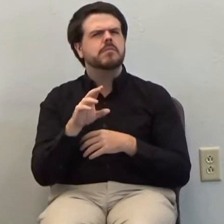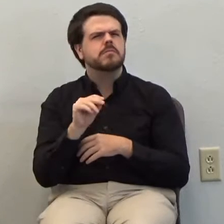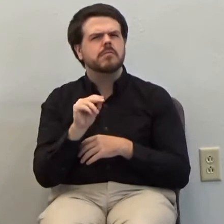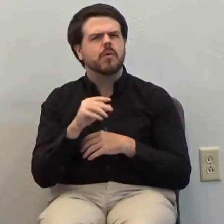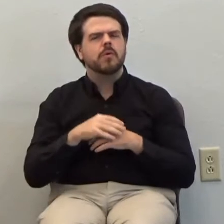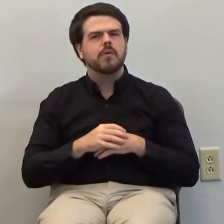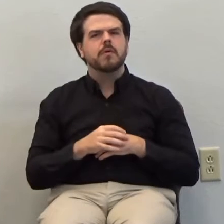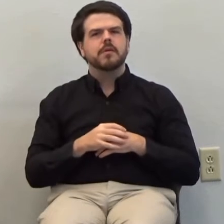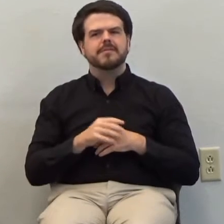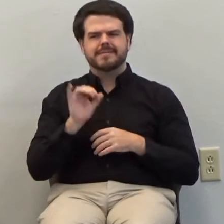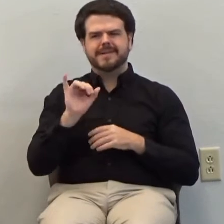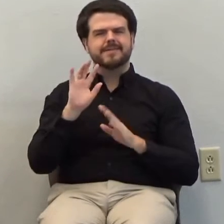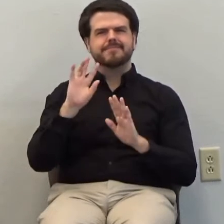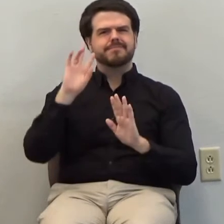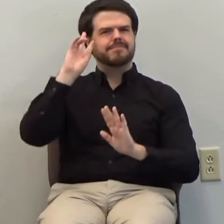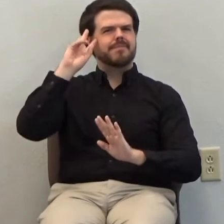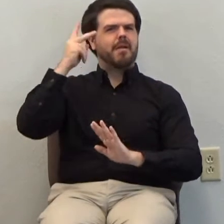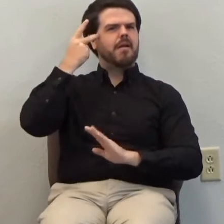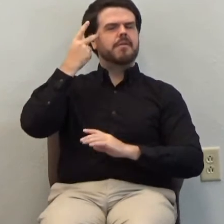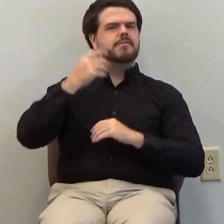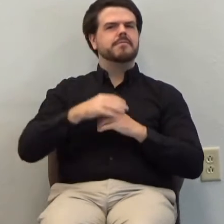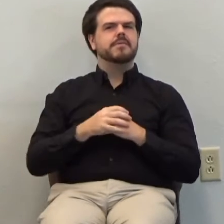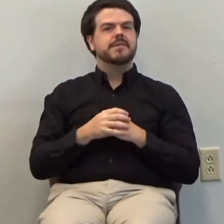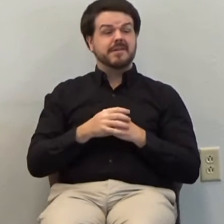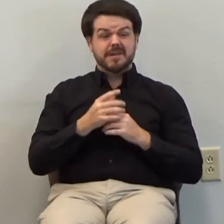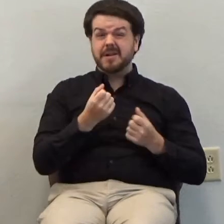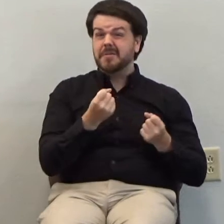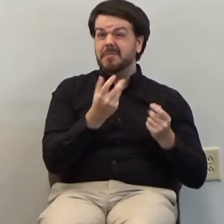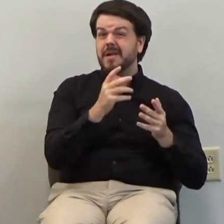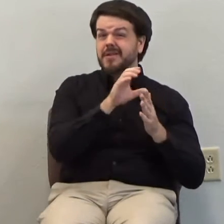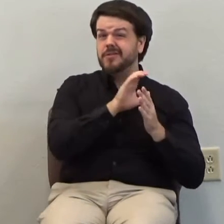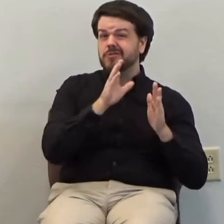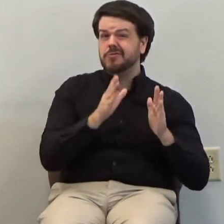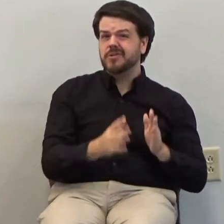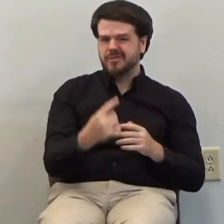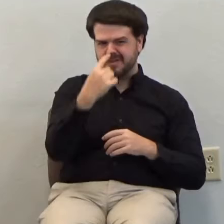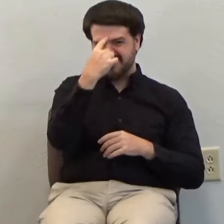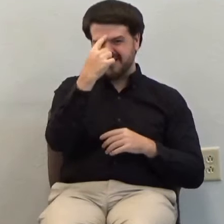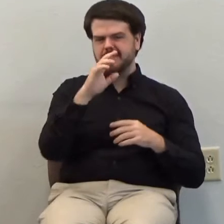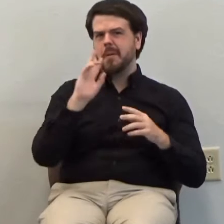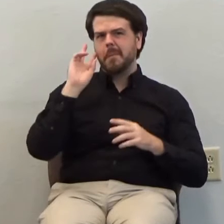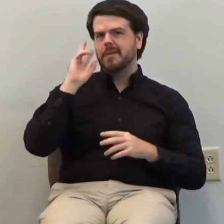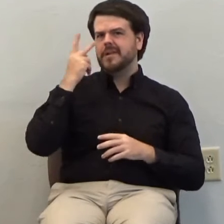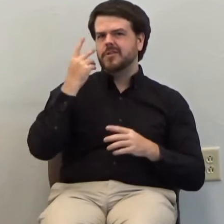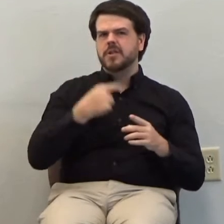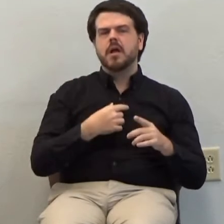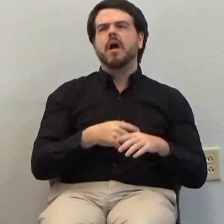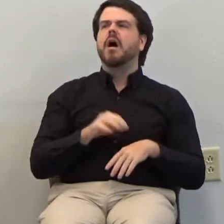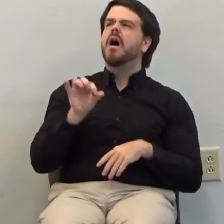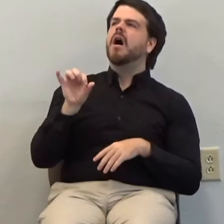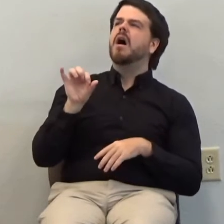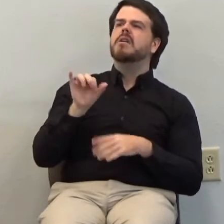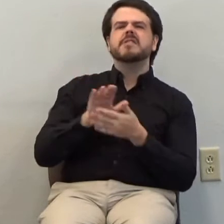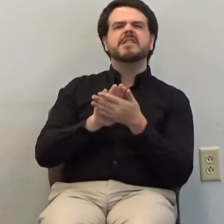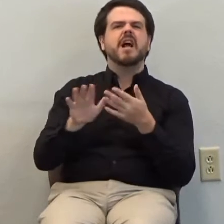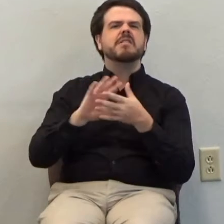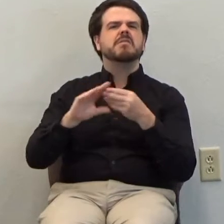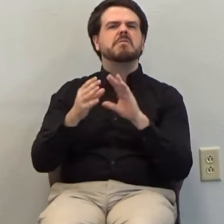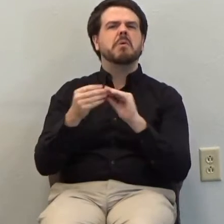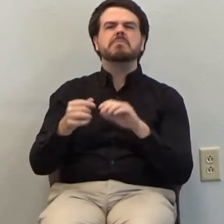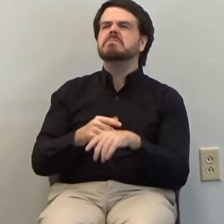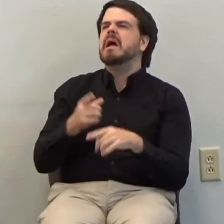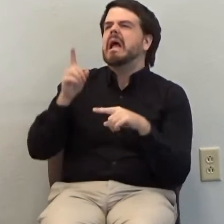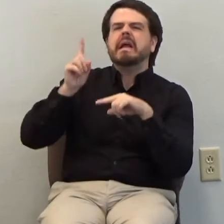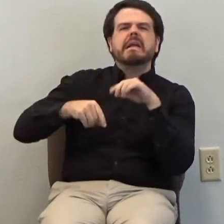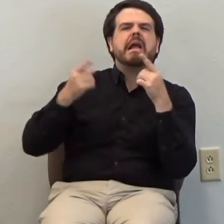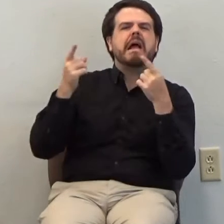the wrong way to look at this. And a lot of Christians, unfortunately, have fallen into that idea of, well, this really can't happen.